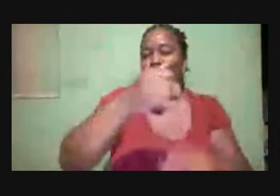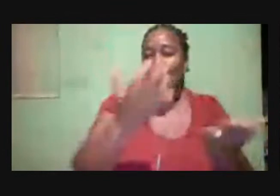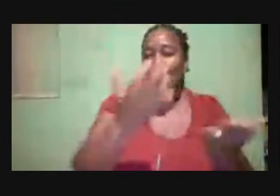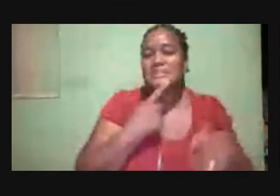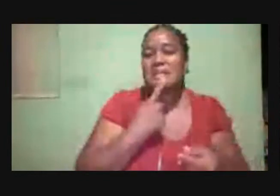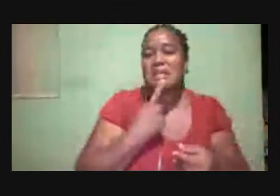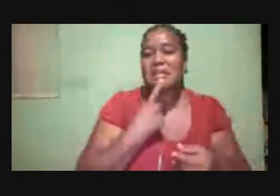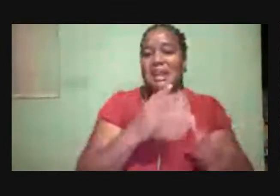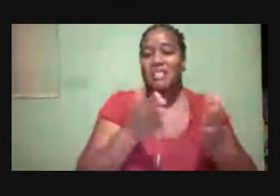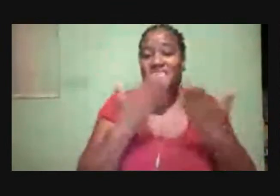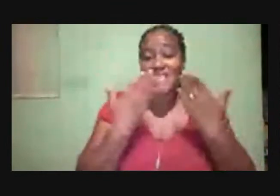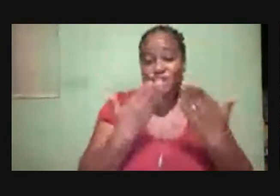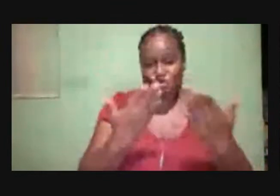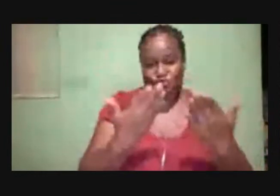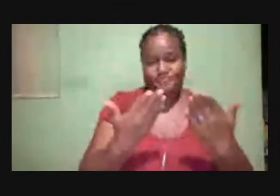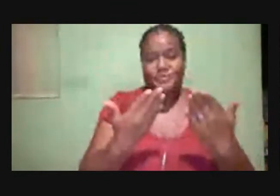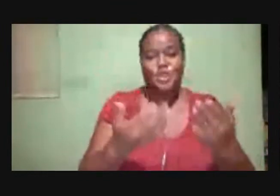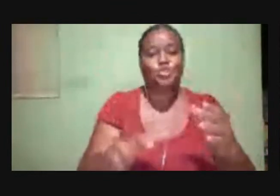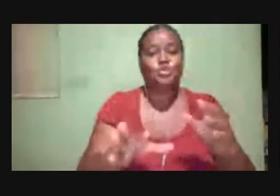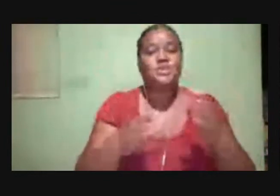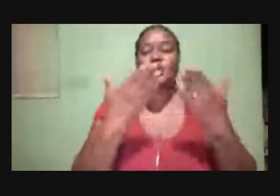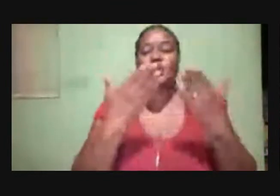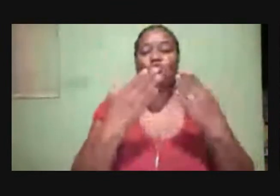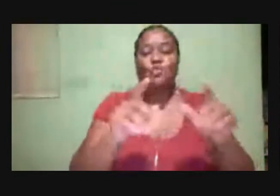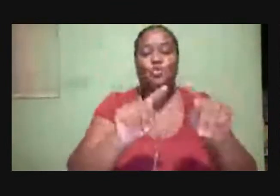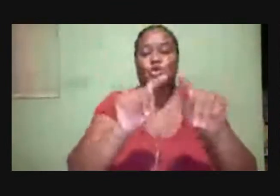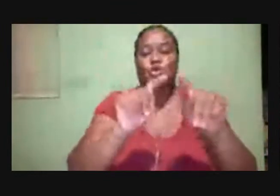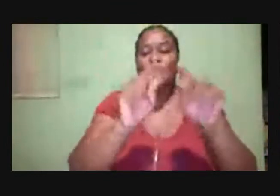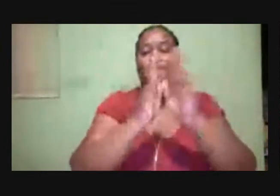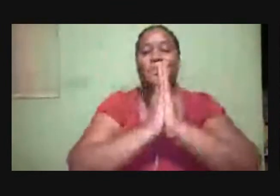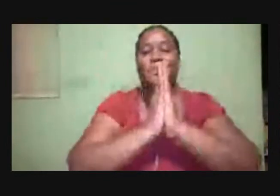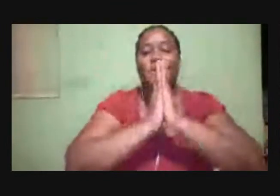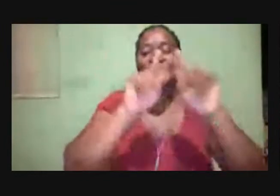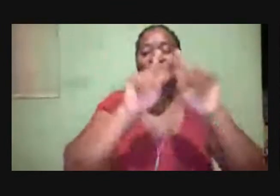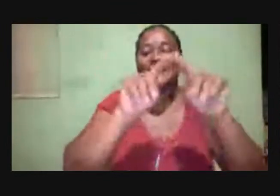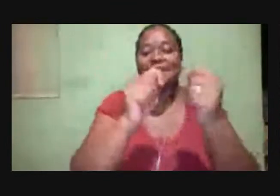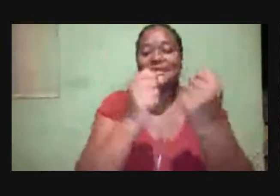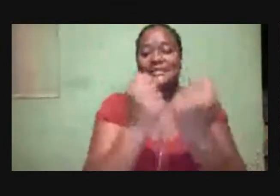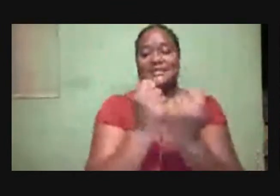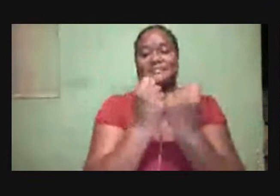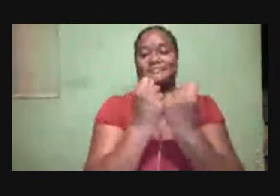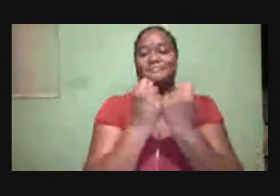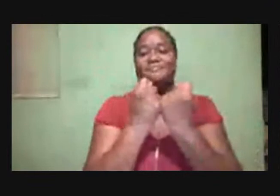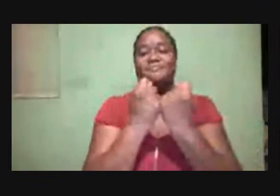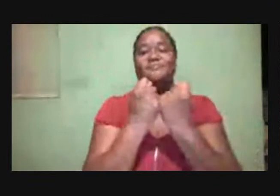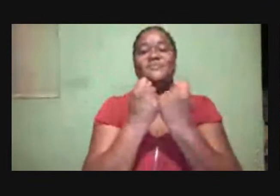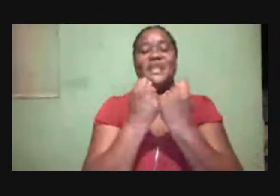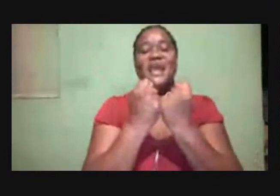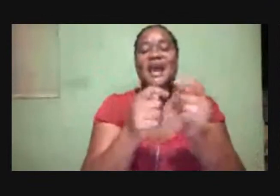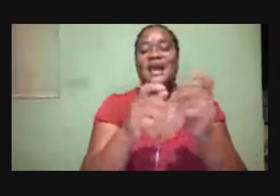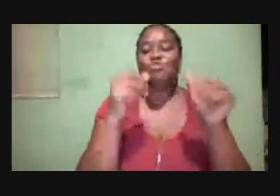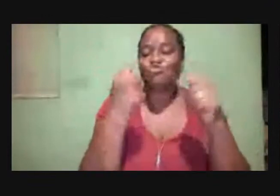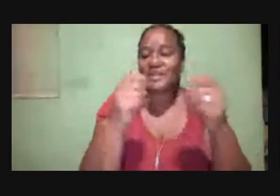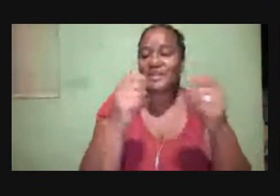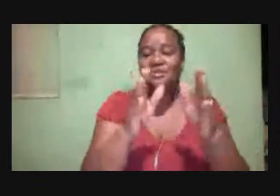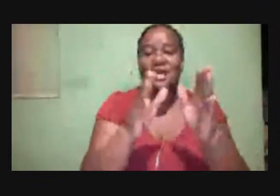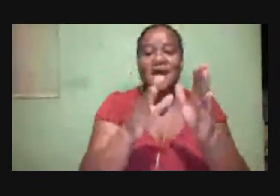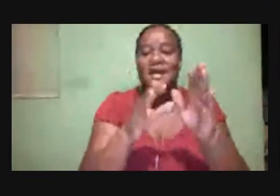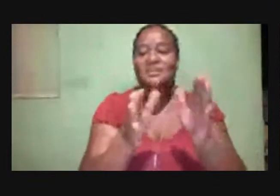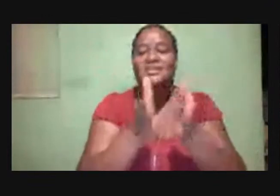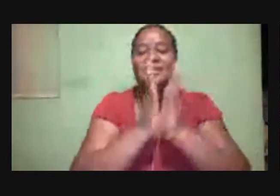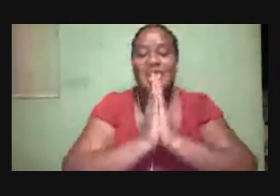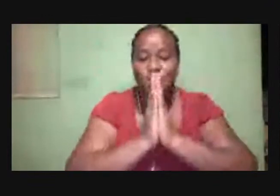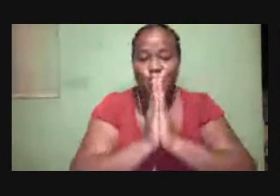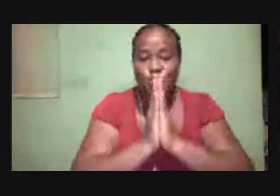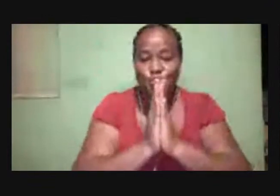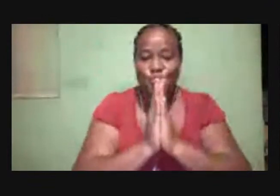To the prayer team If you notice something about me I try to call each person out And I want to say thank you, Brother Myers